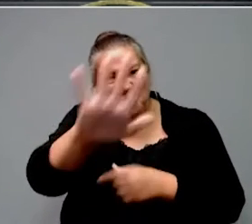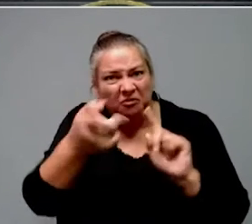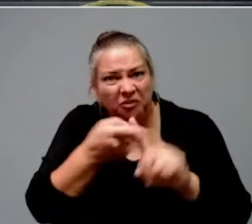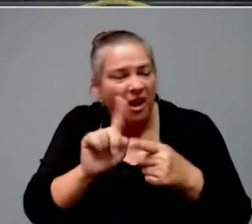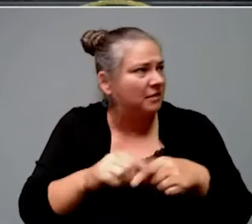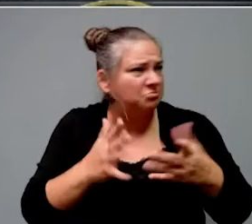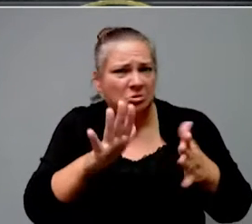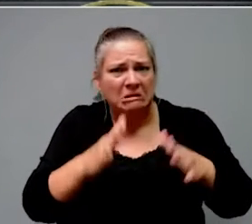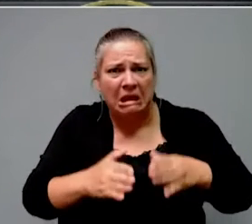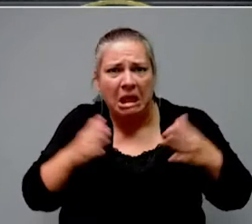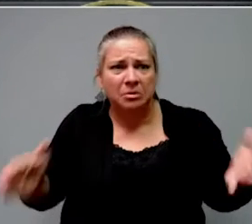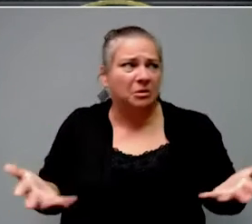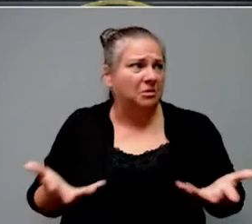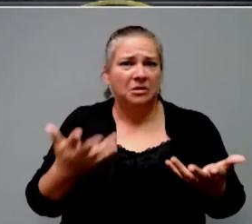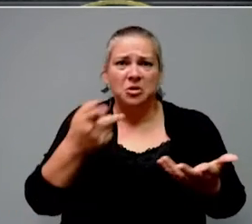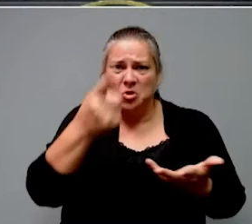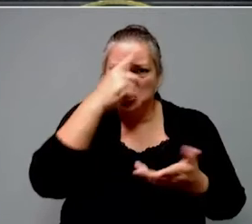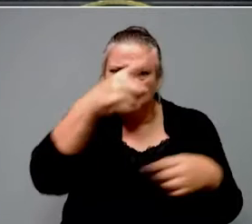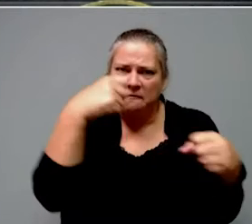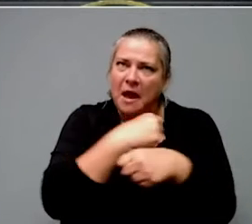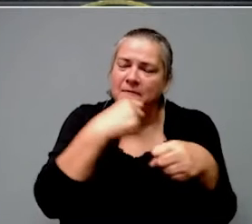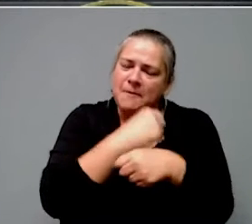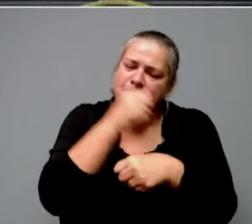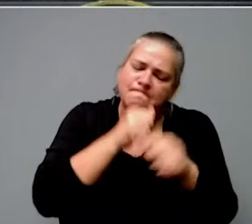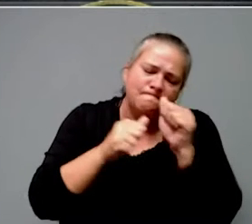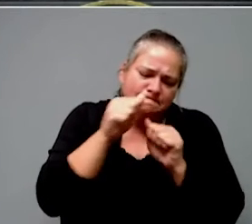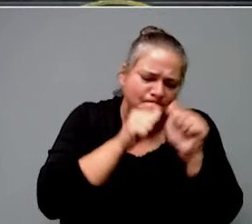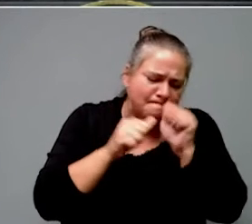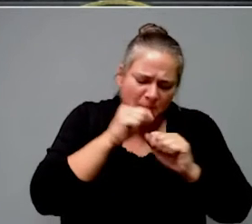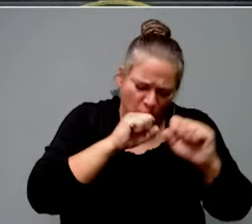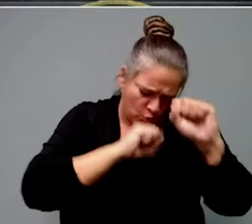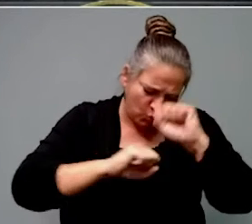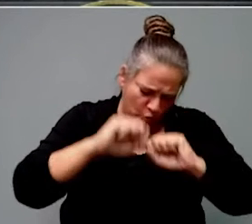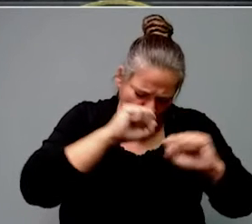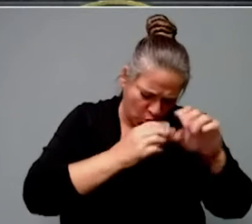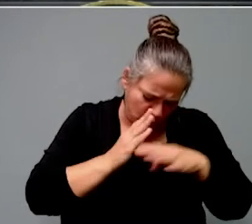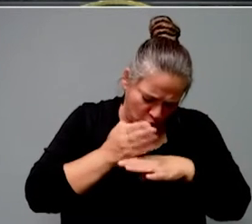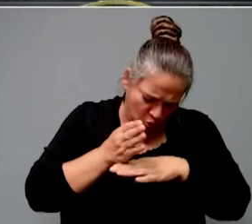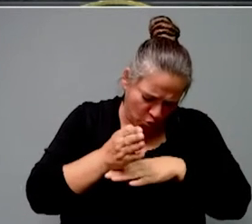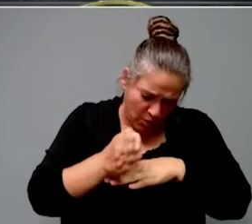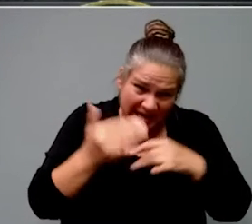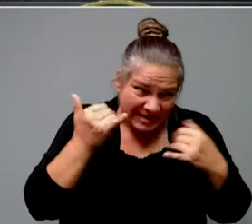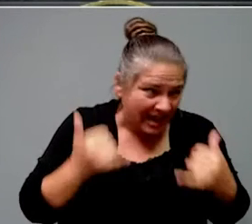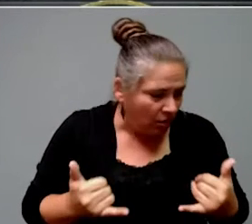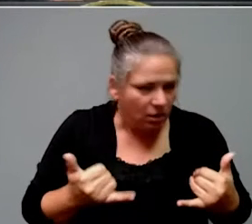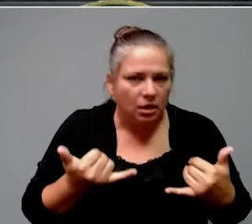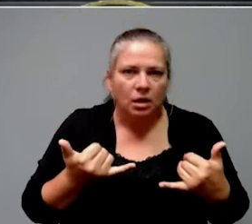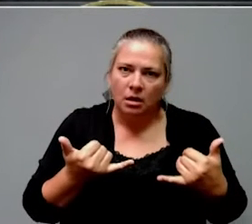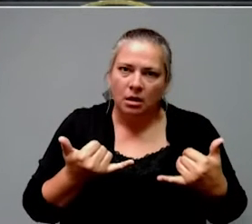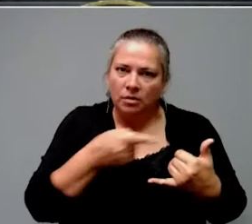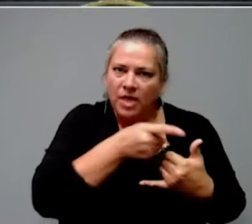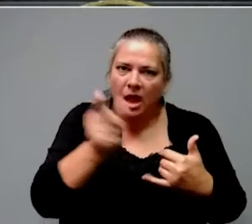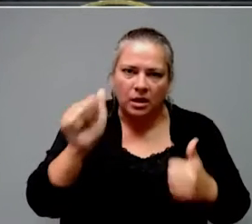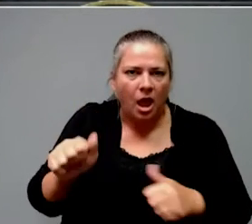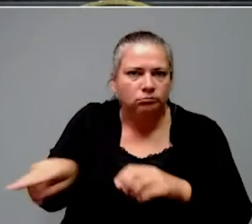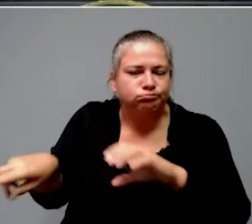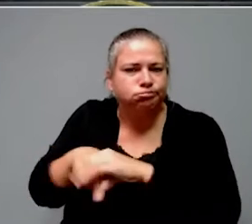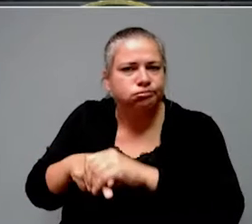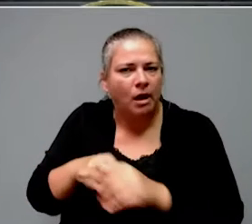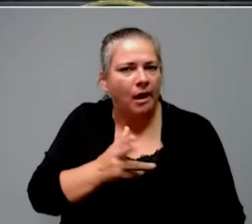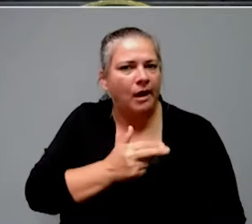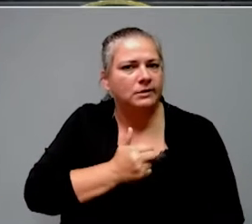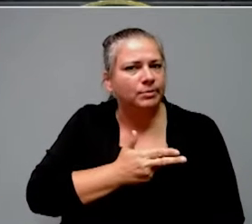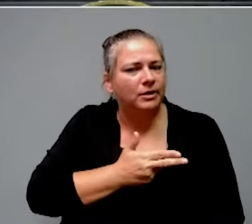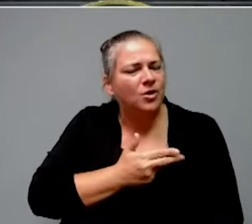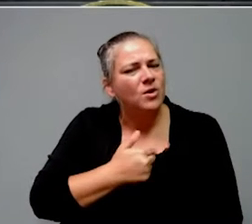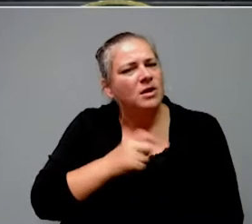fought for all the way up to now. We need everybody to continue to do the right thing and to realize what this also